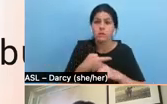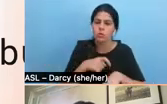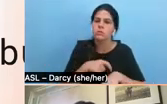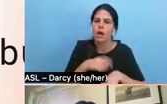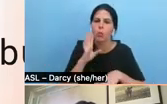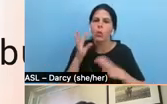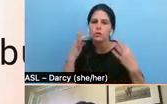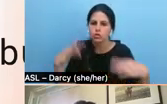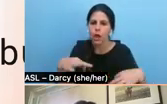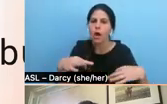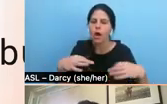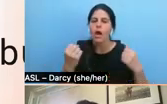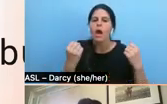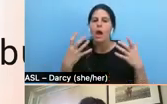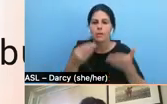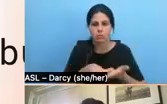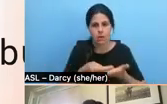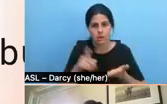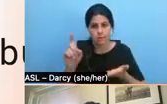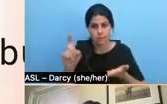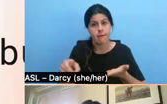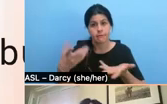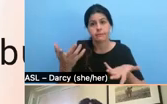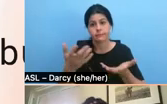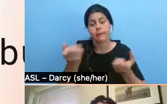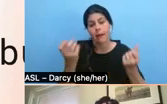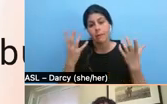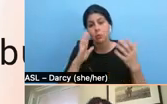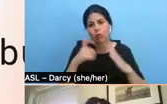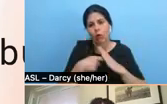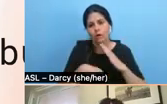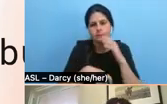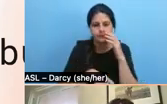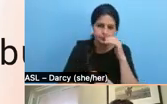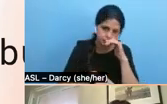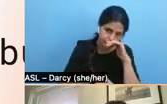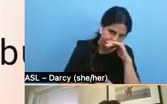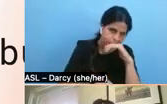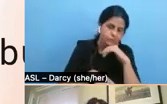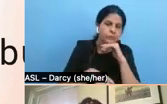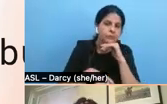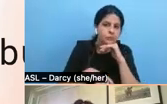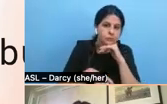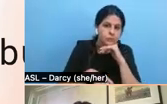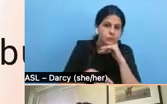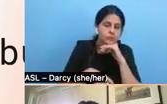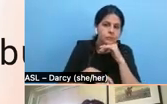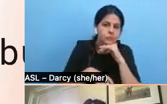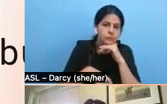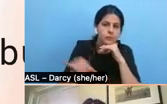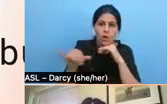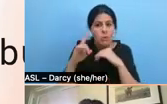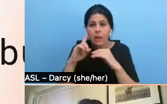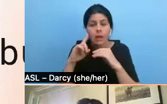much money you need and how much, you know, how much it's going to cost. Also thinking of what type of film you're going to make, you know, that